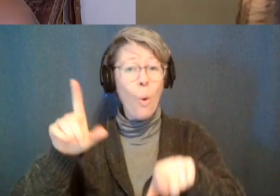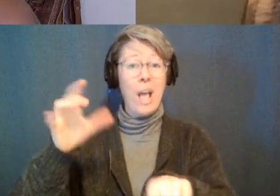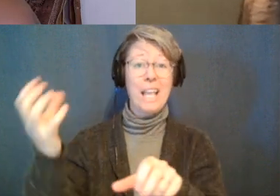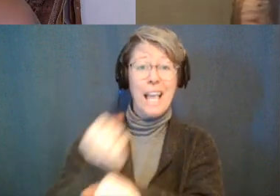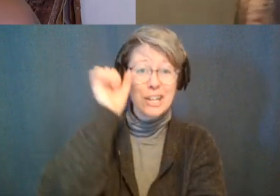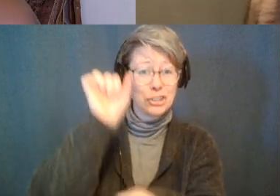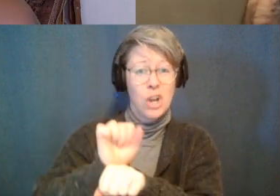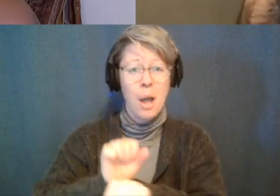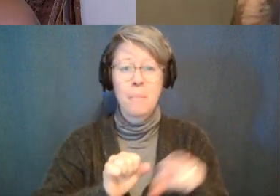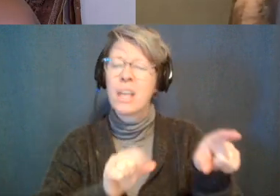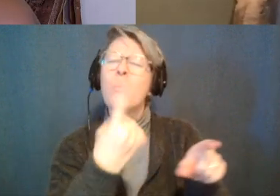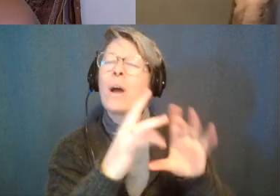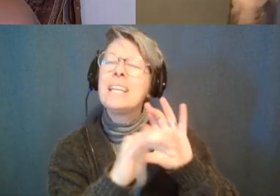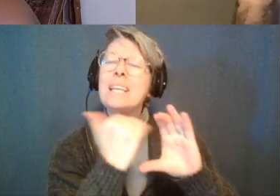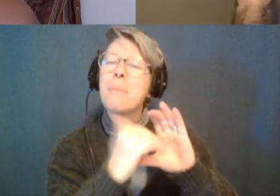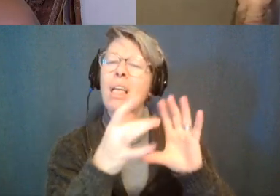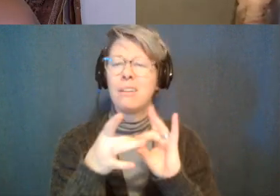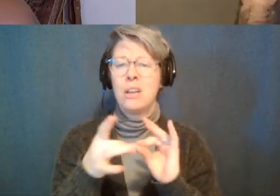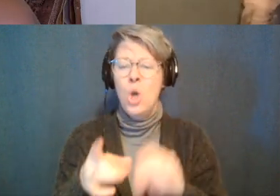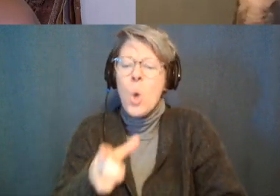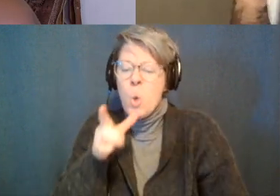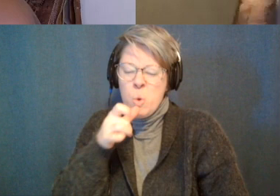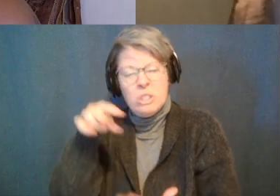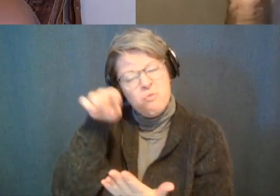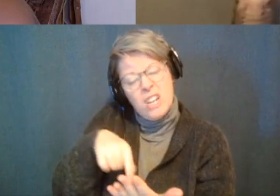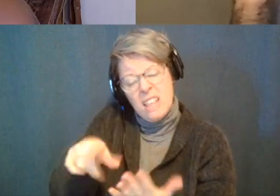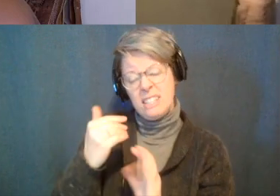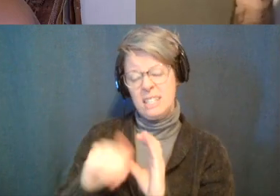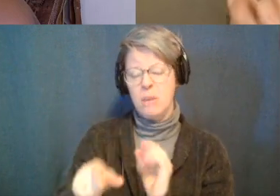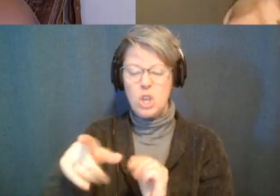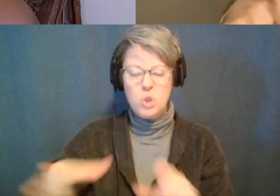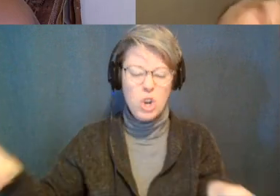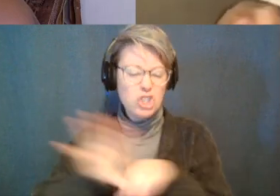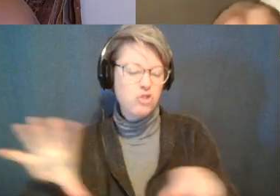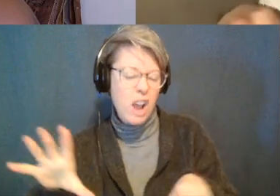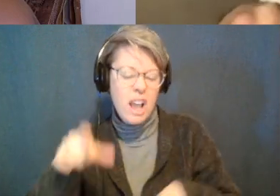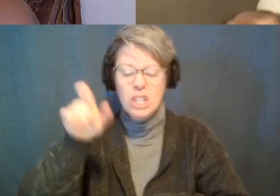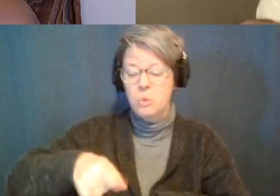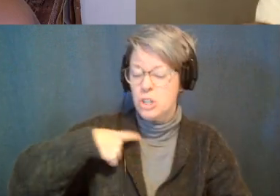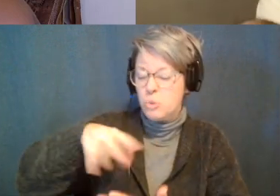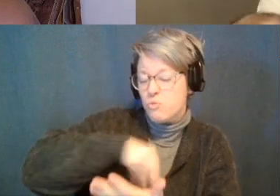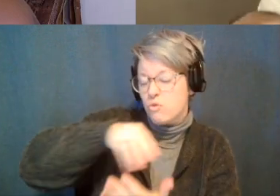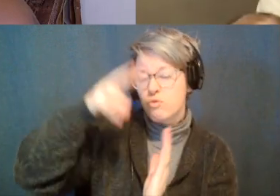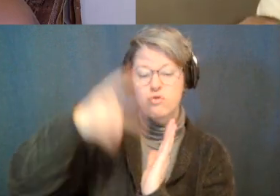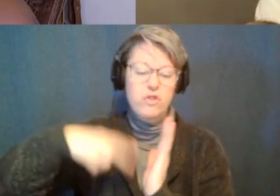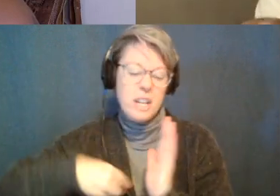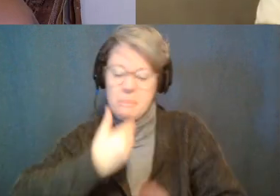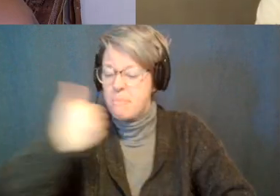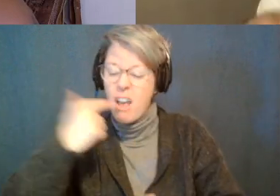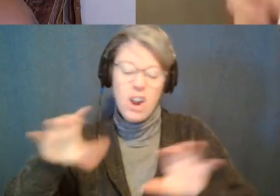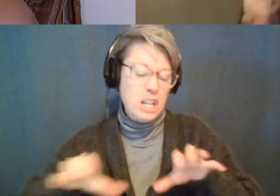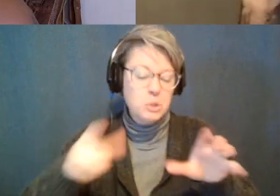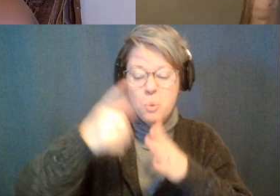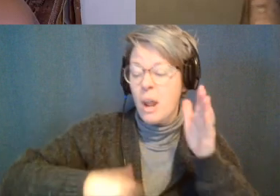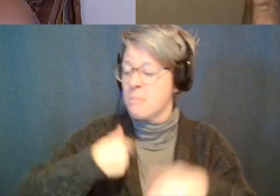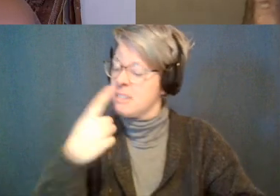who even who's even reading these emails like you're trash like you need to learn how to read better and do what i'm telling you to do